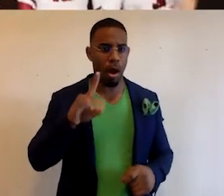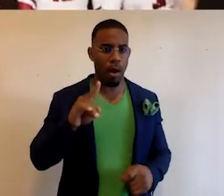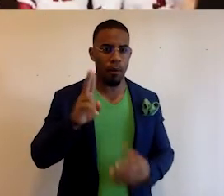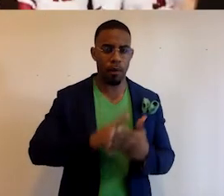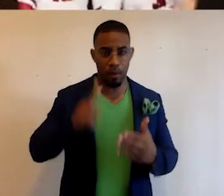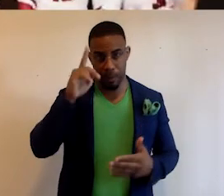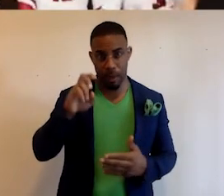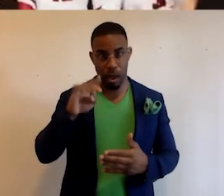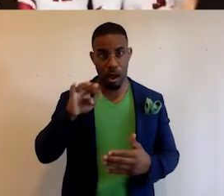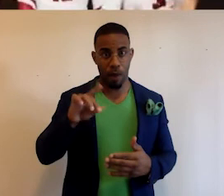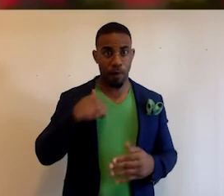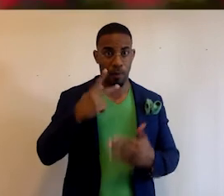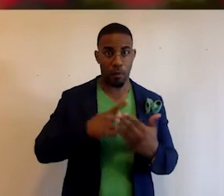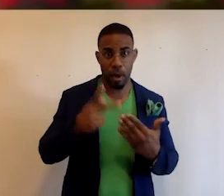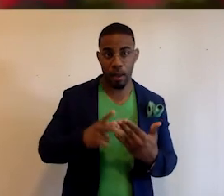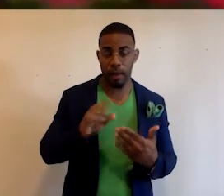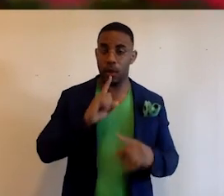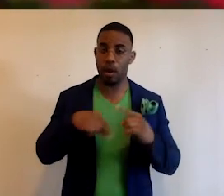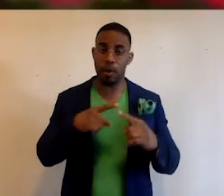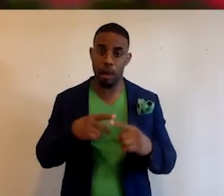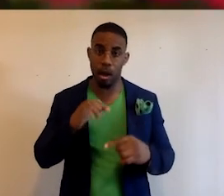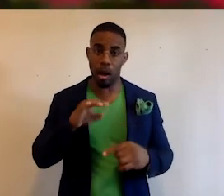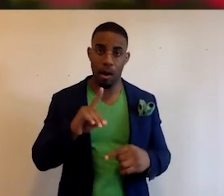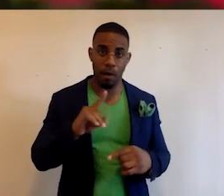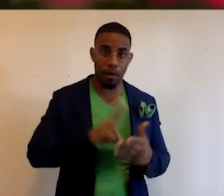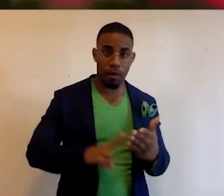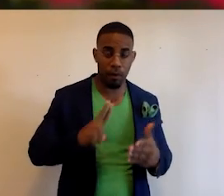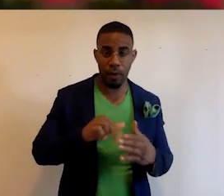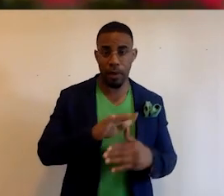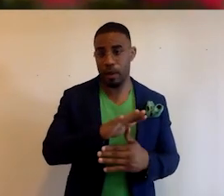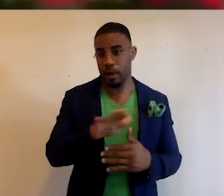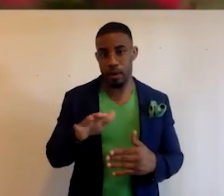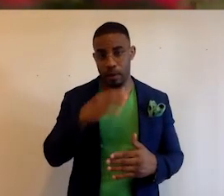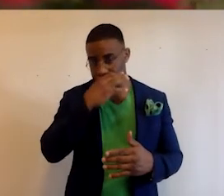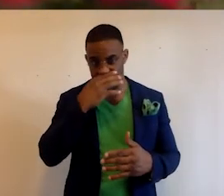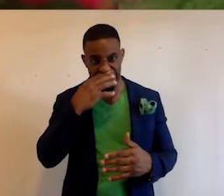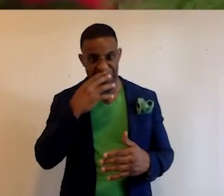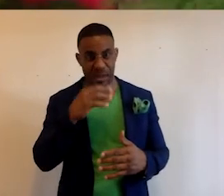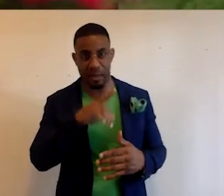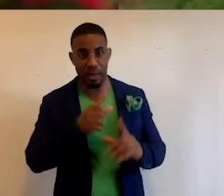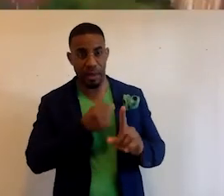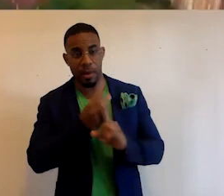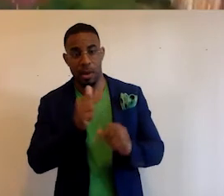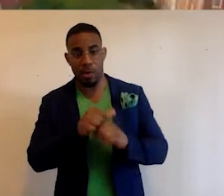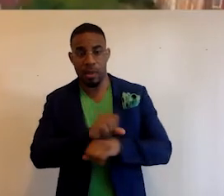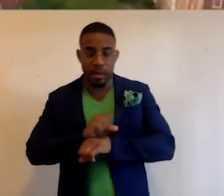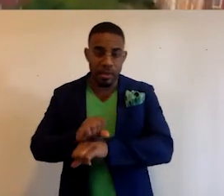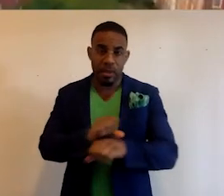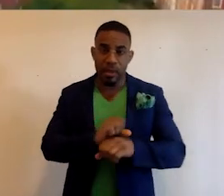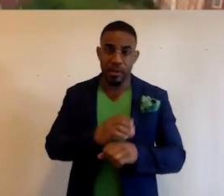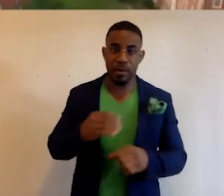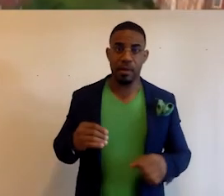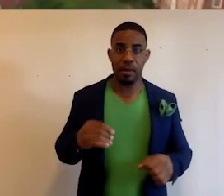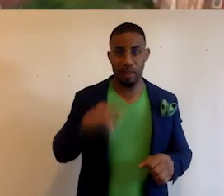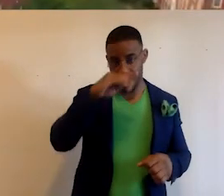because Harvard has a project that is talking about Harvard University and their impact with slavery and